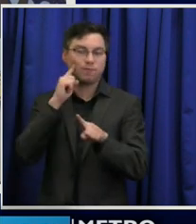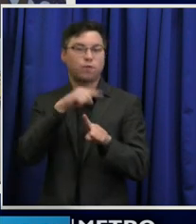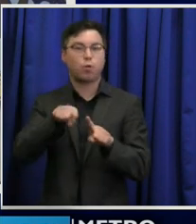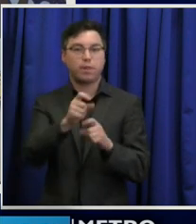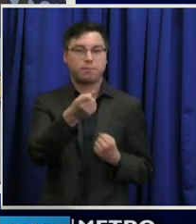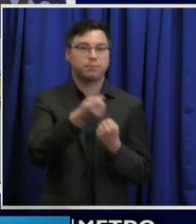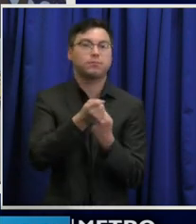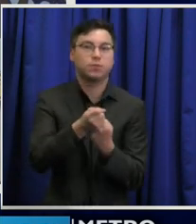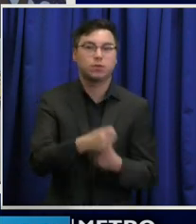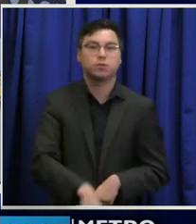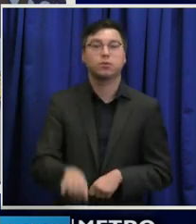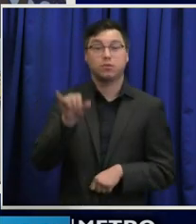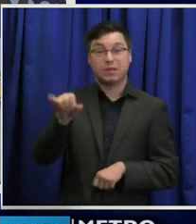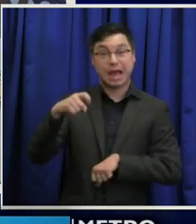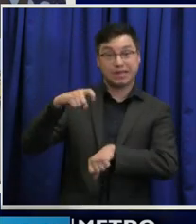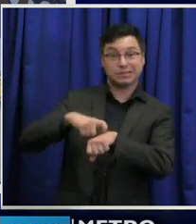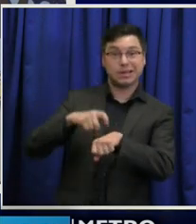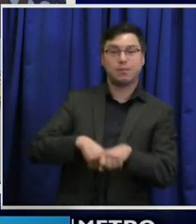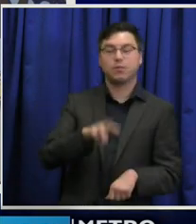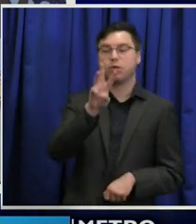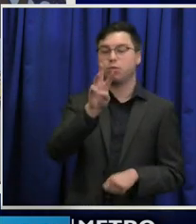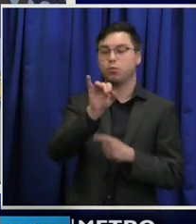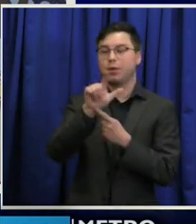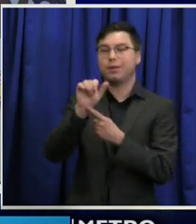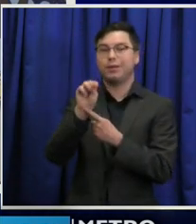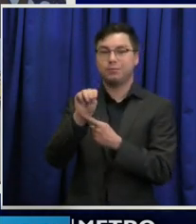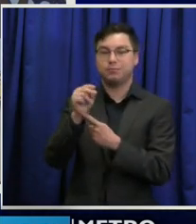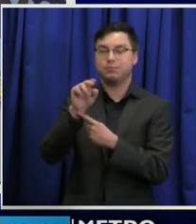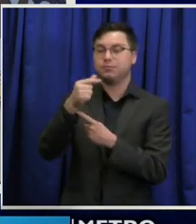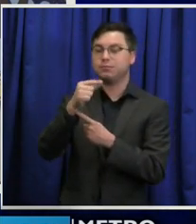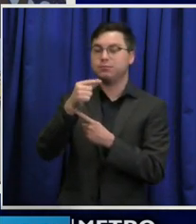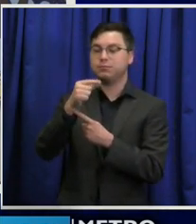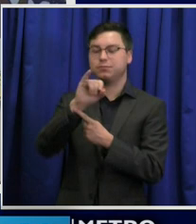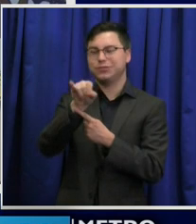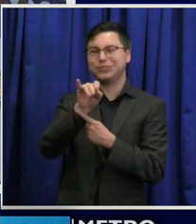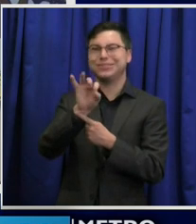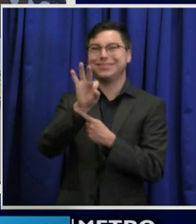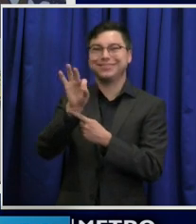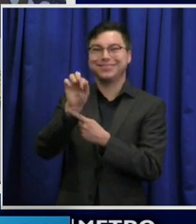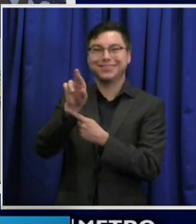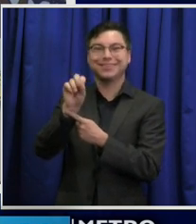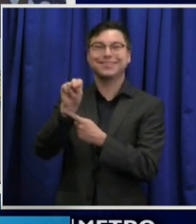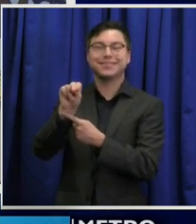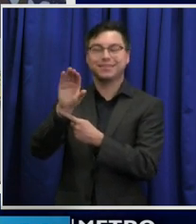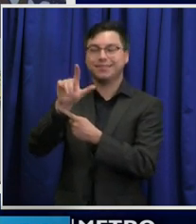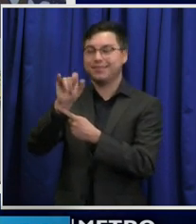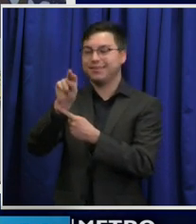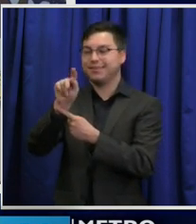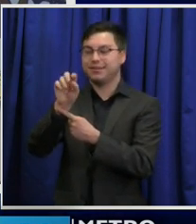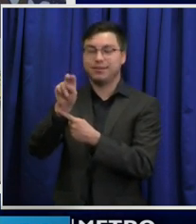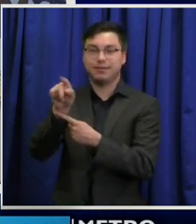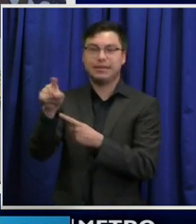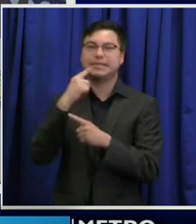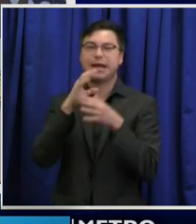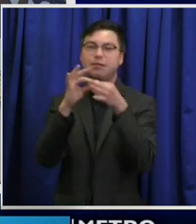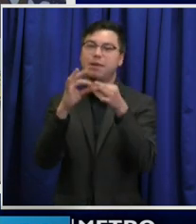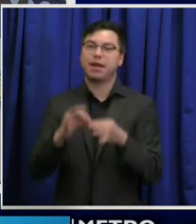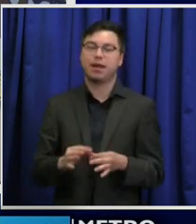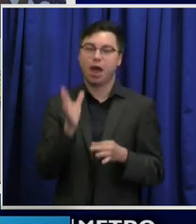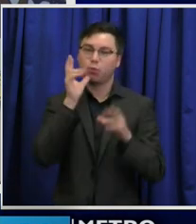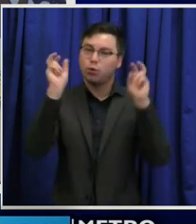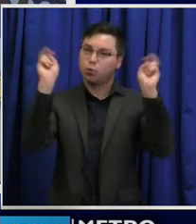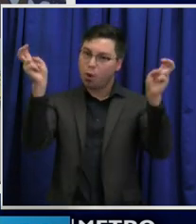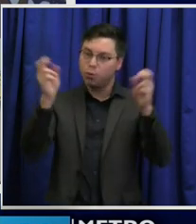Jefferson Clinton, addressed these men as their host. Among the things he said to them was the following, and I quote,